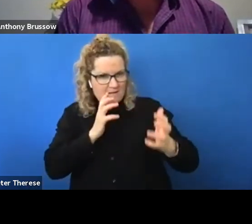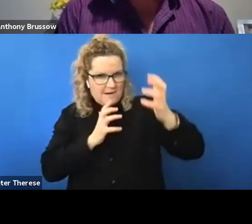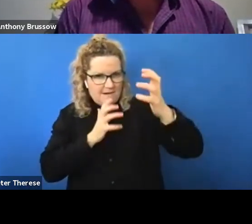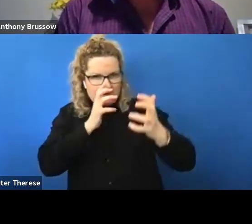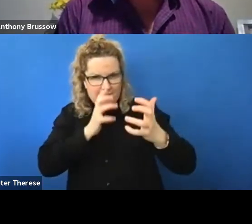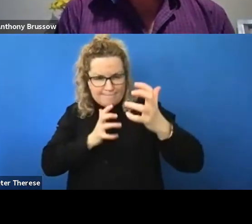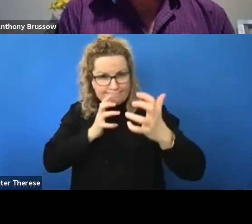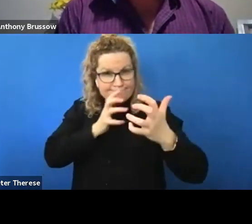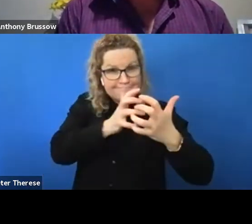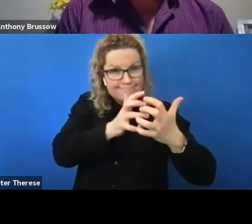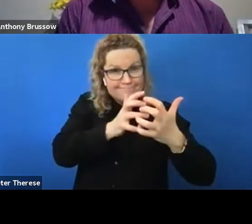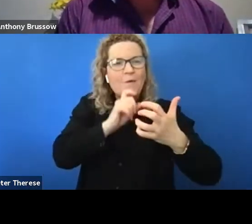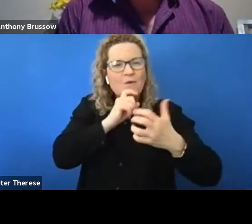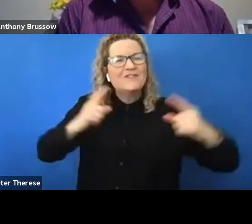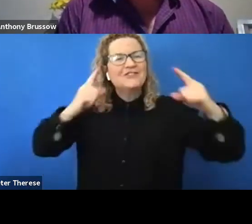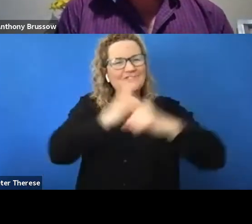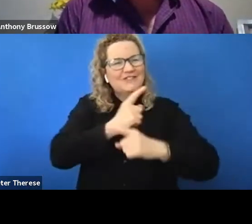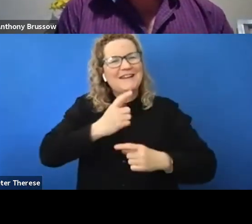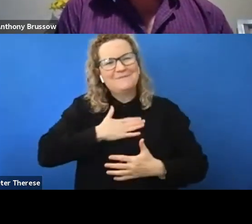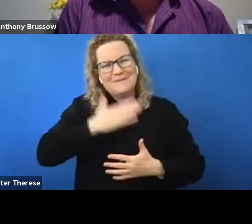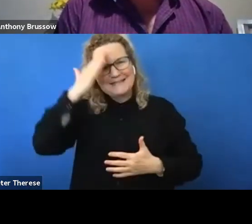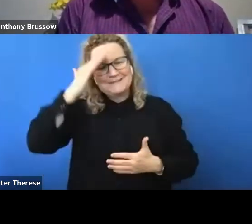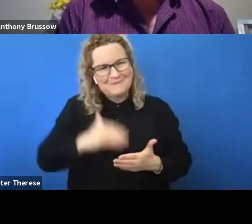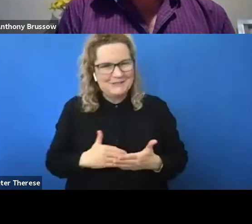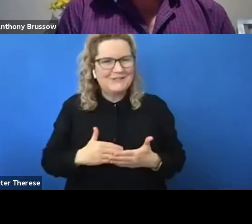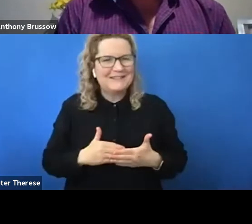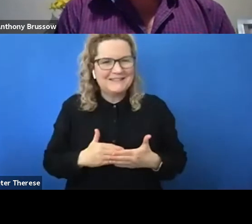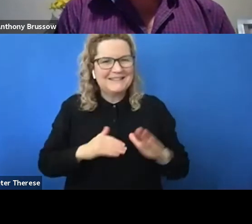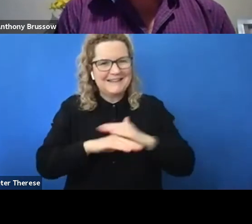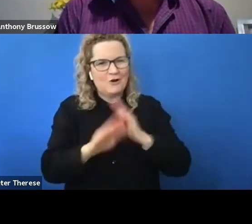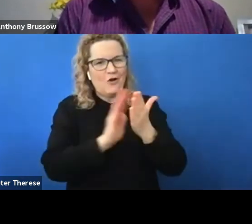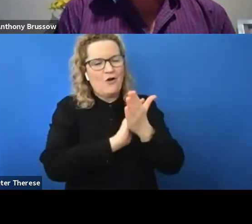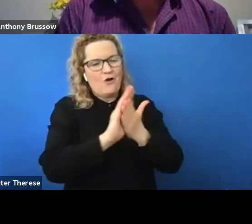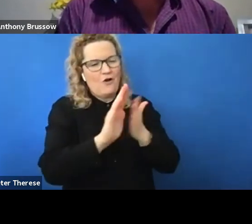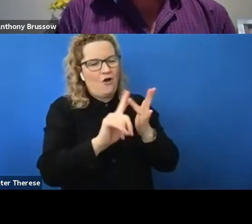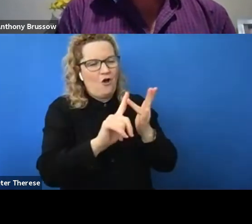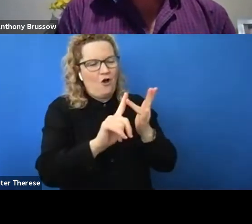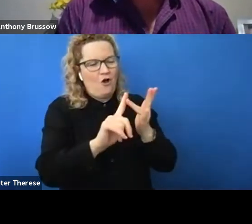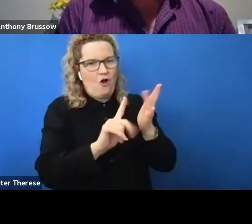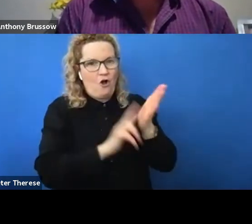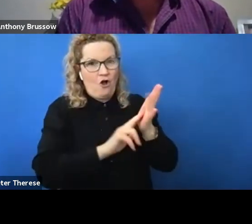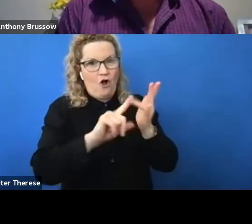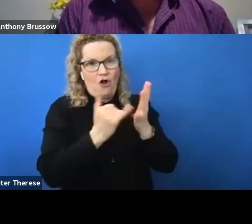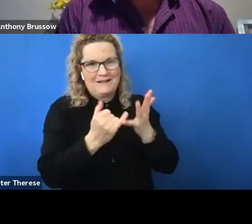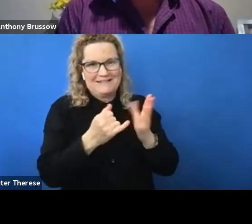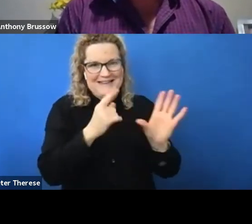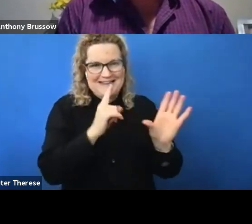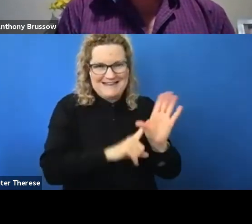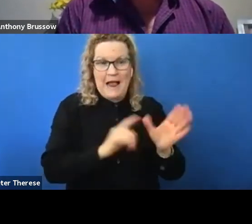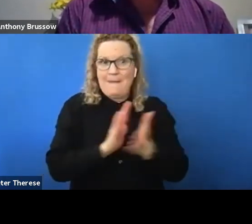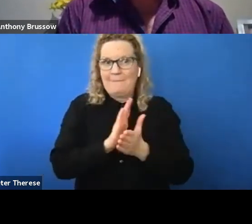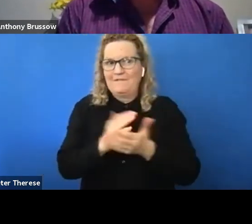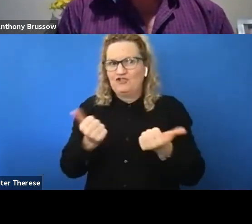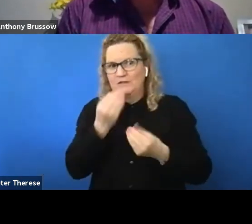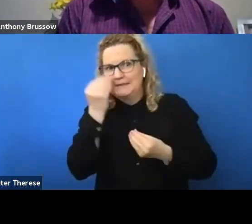pretty profoundly changed the experiences that I had in my honours year. So I'm glad I have been able to do that for my PhD. And